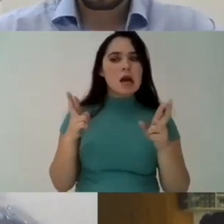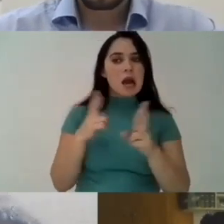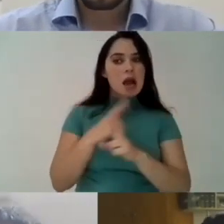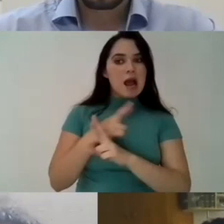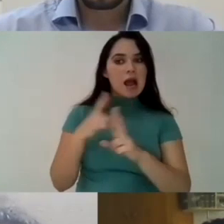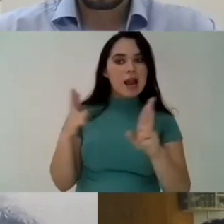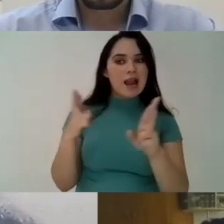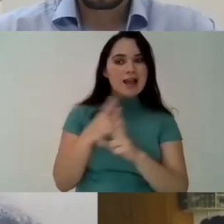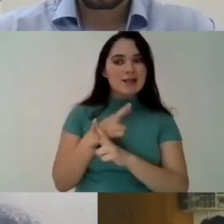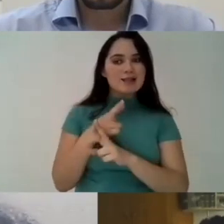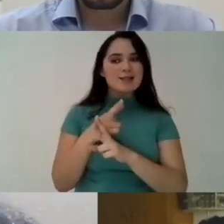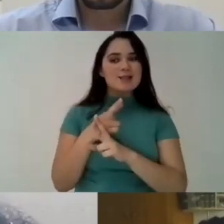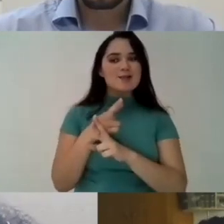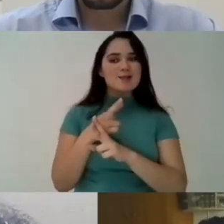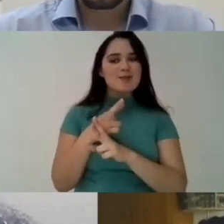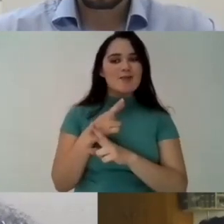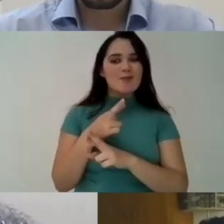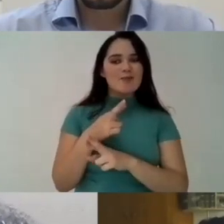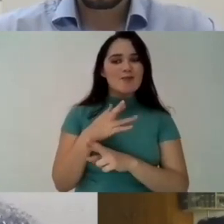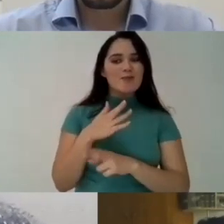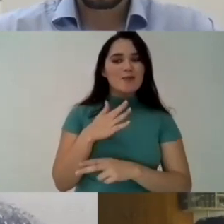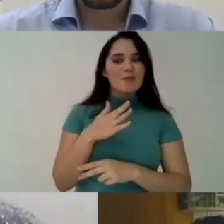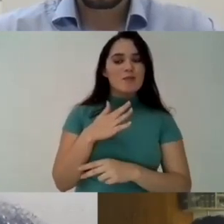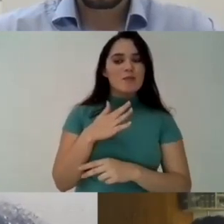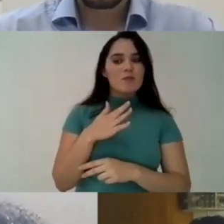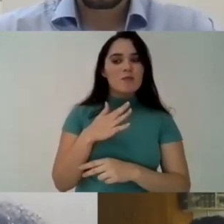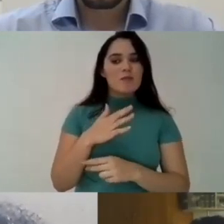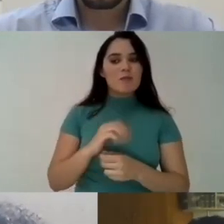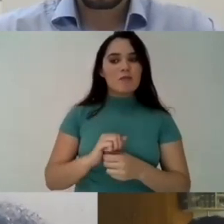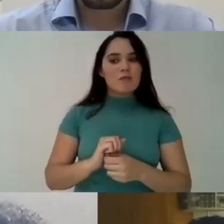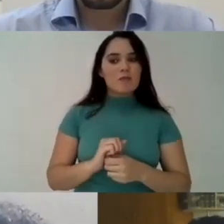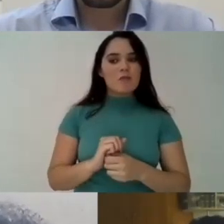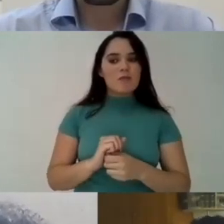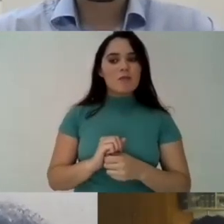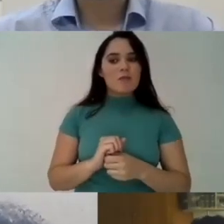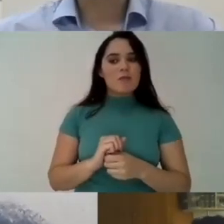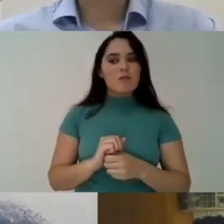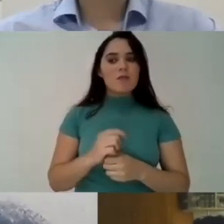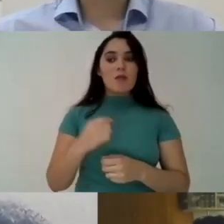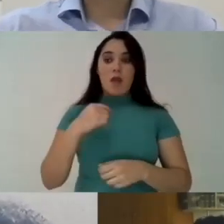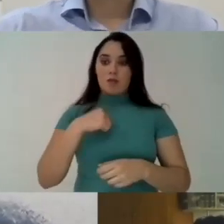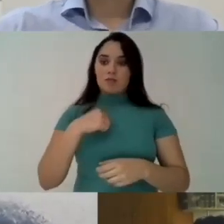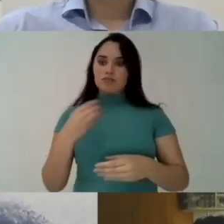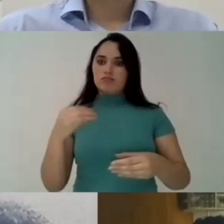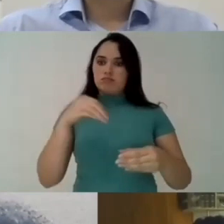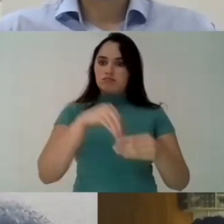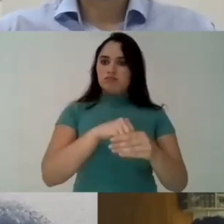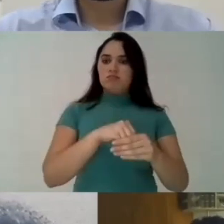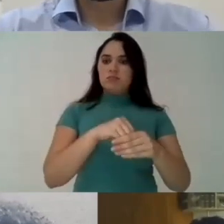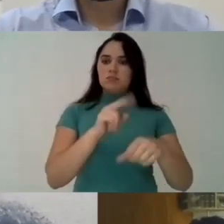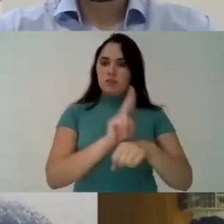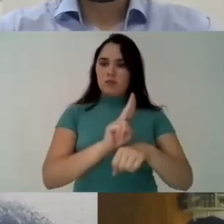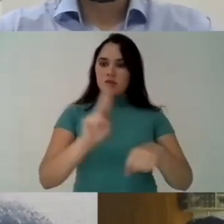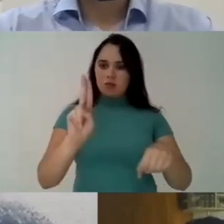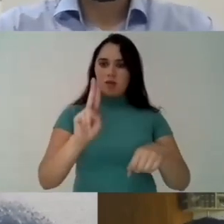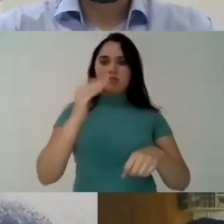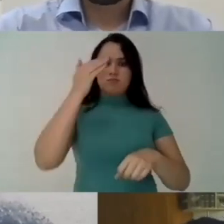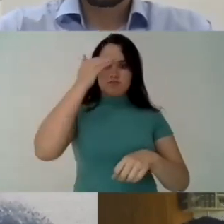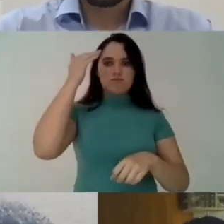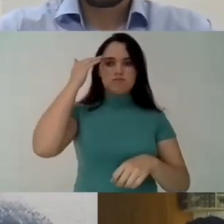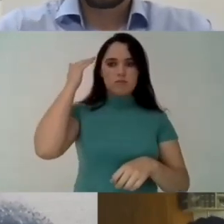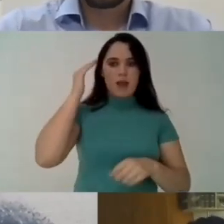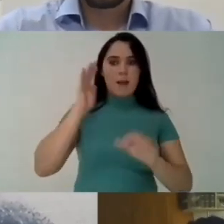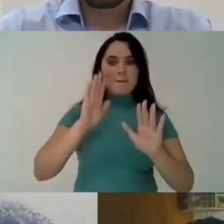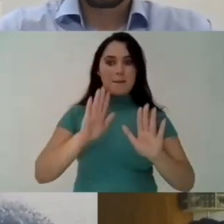like to make it clear that my observations are based on the view of someone who